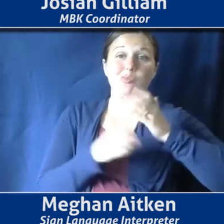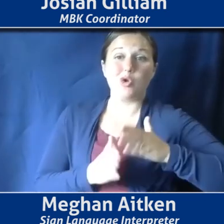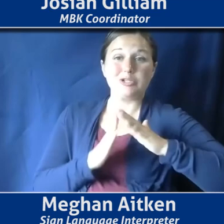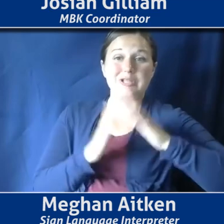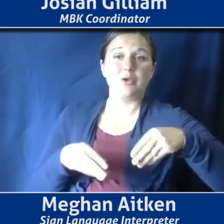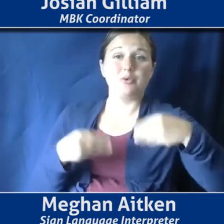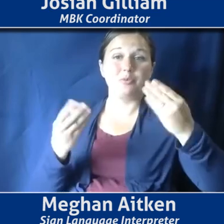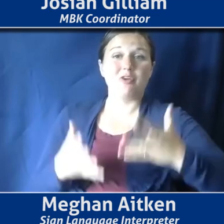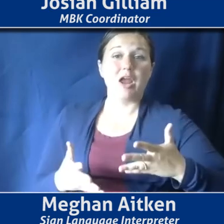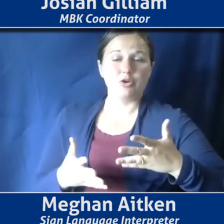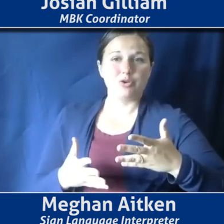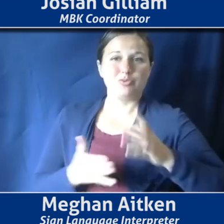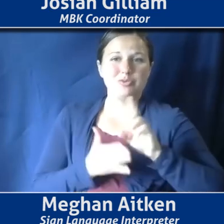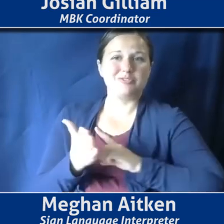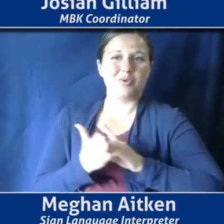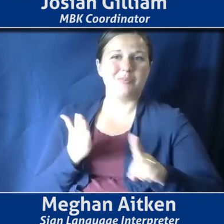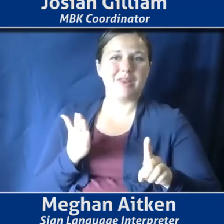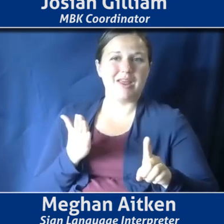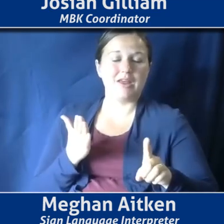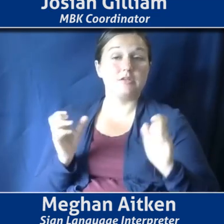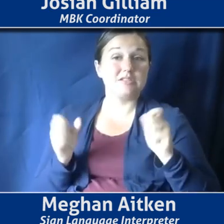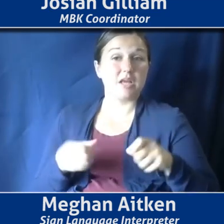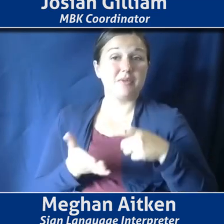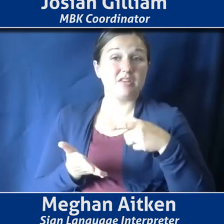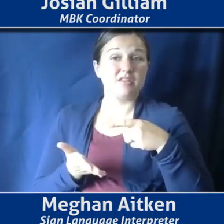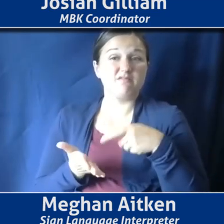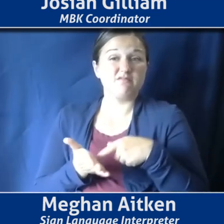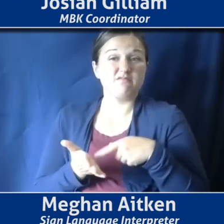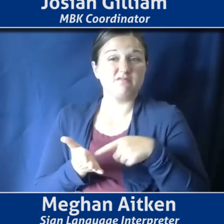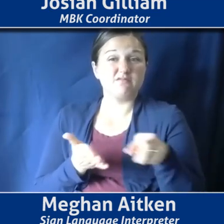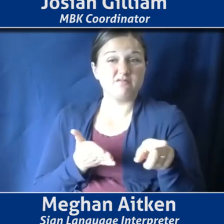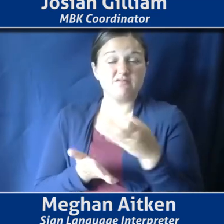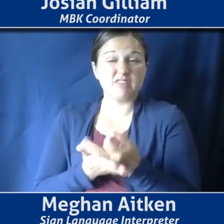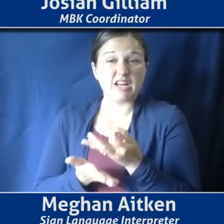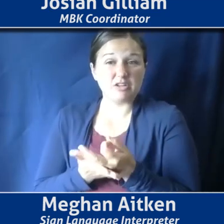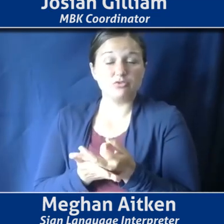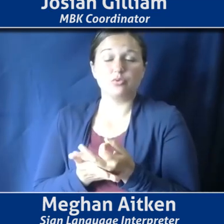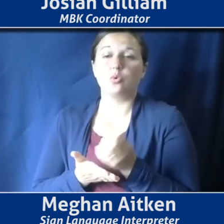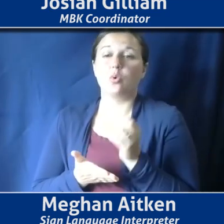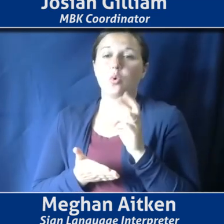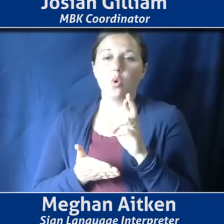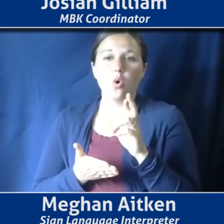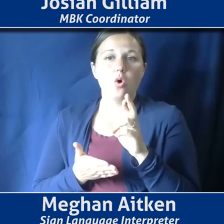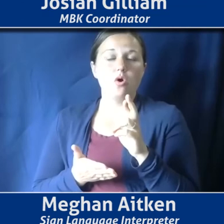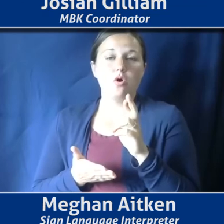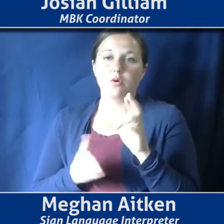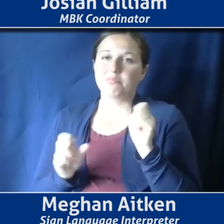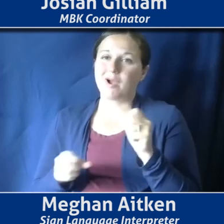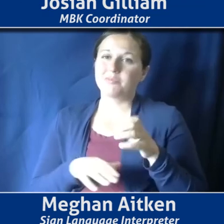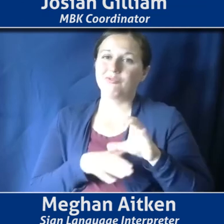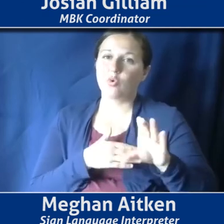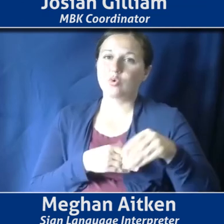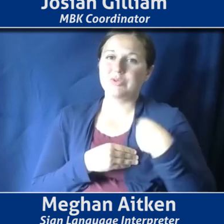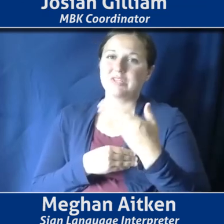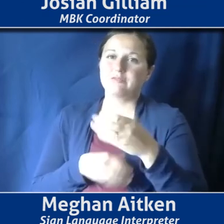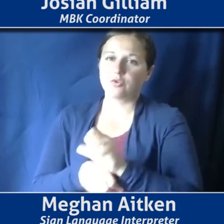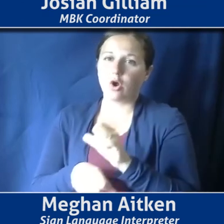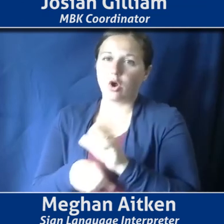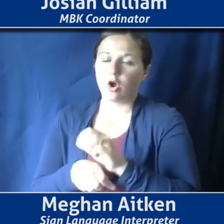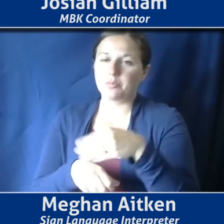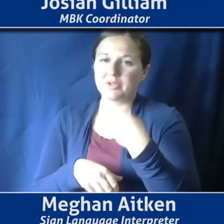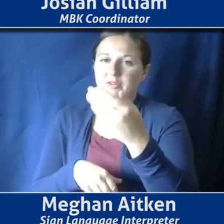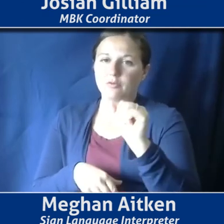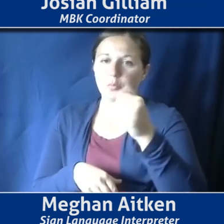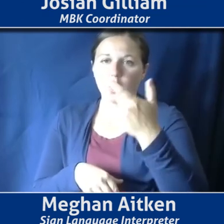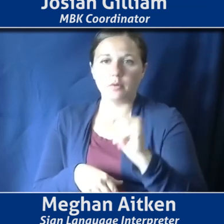you know, where they, it could be financial. It could be, they, they have to, you know, give you that apartment or that job. Um, it could be that their staff have to be